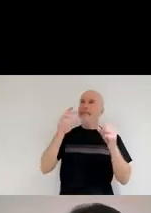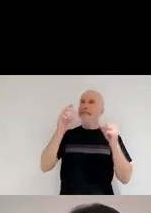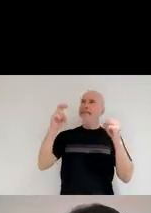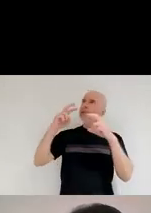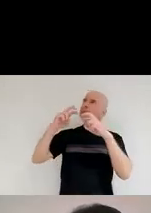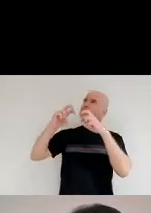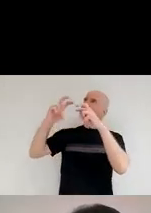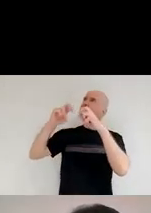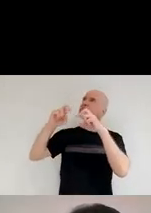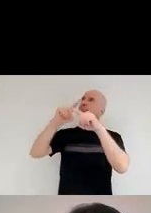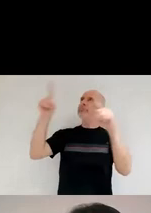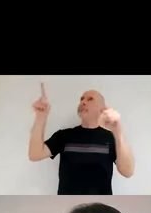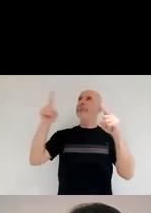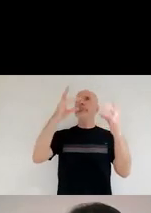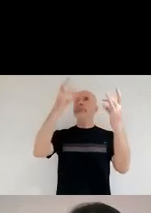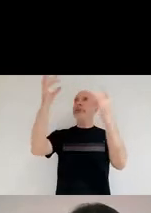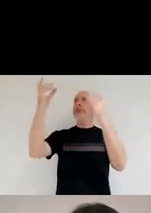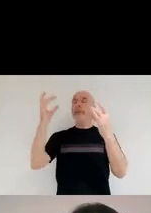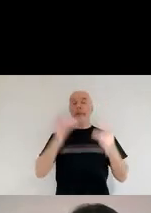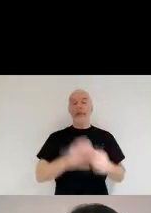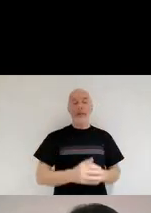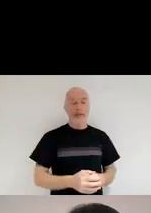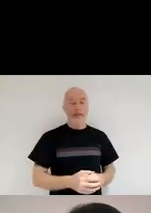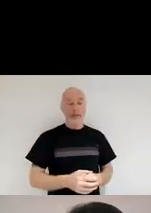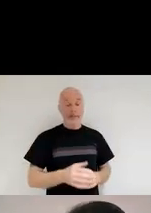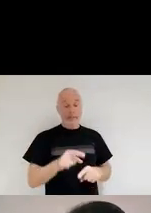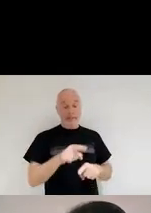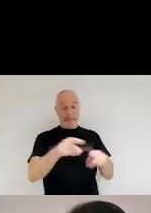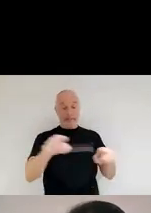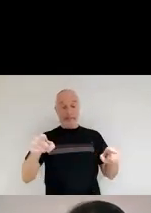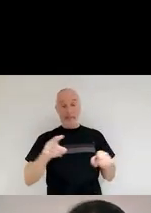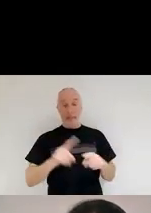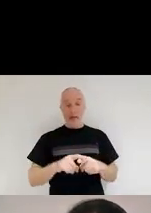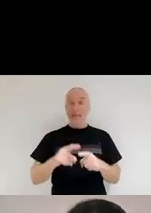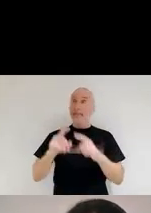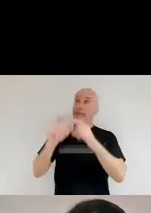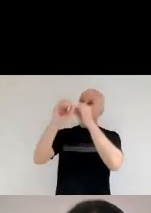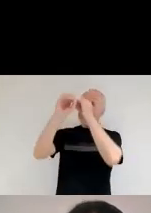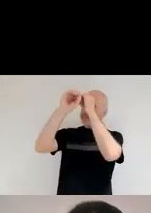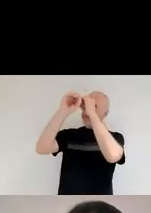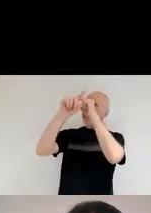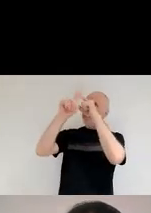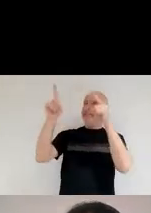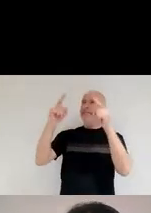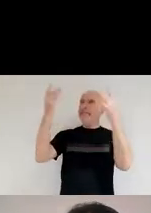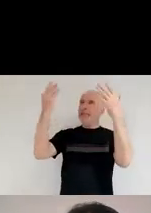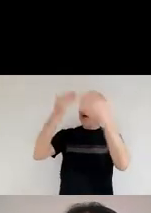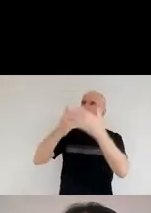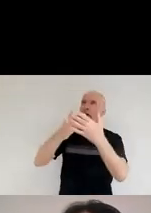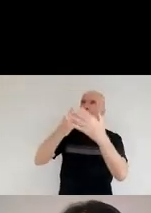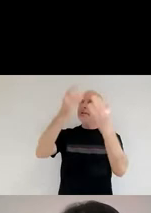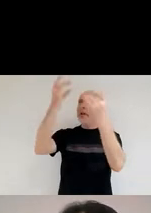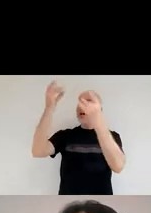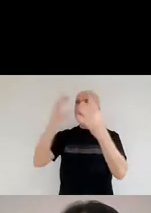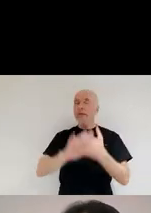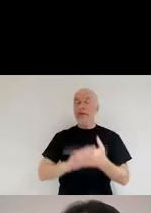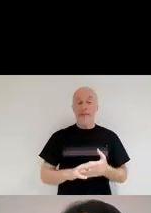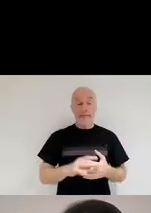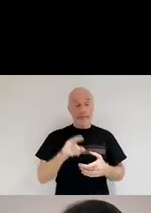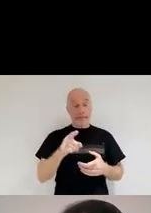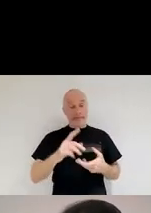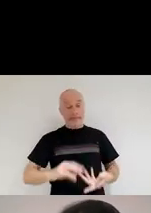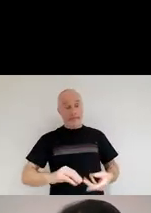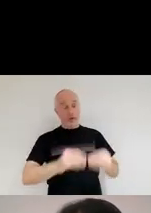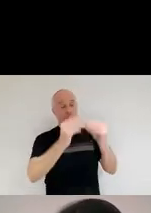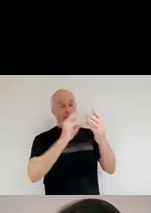18th century, what Herschel proposed to do is to look at the night sky and he was going to map the whole of the